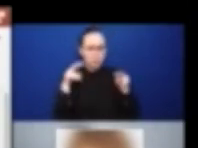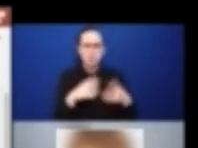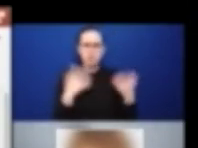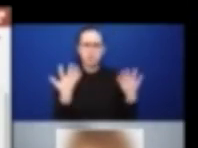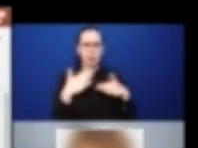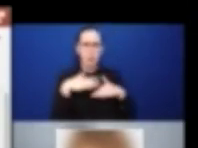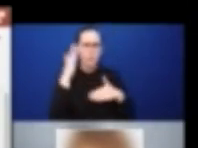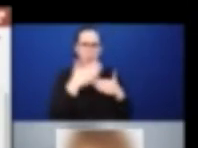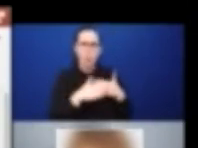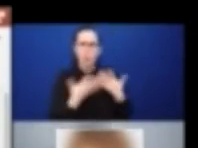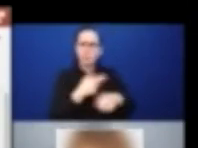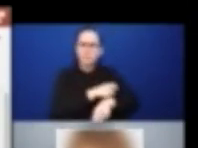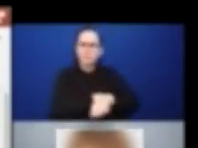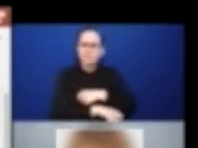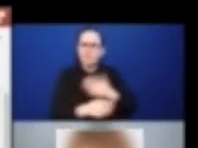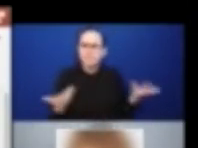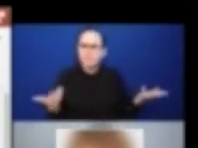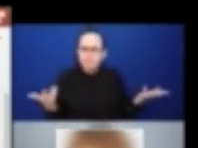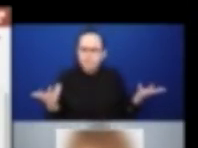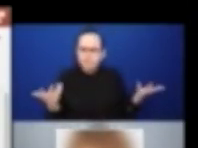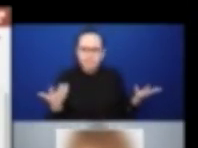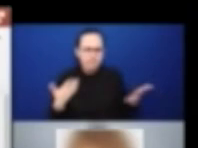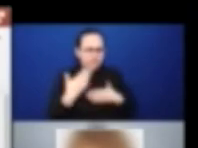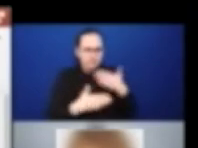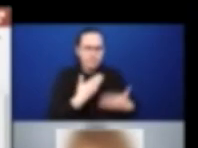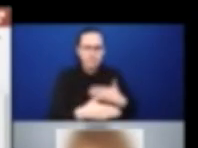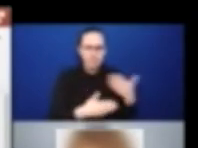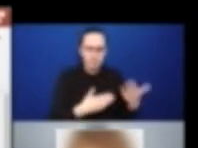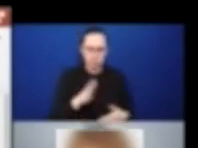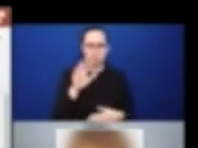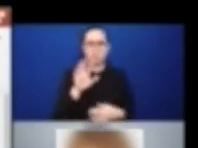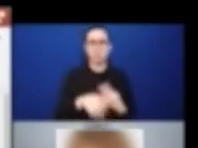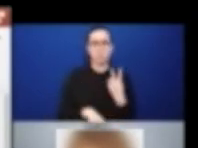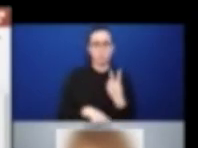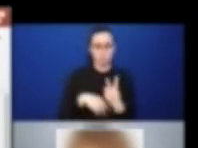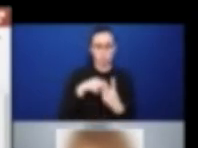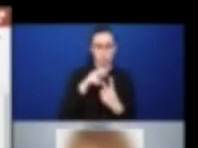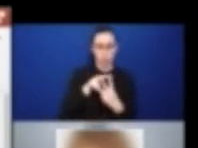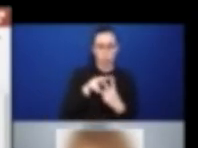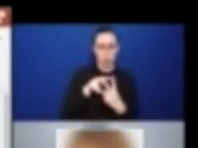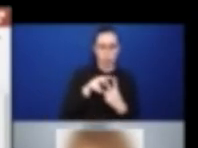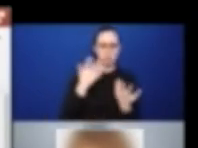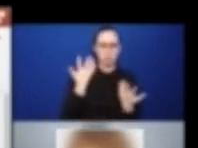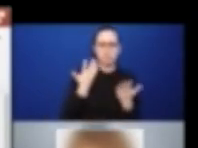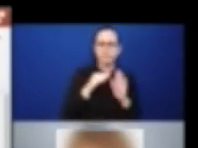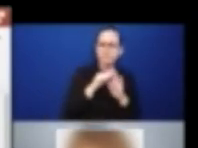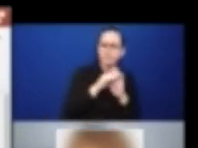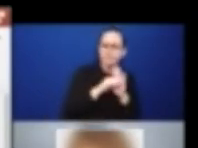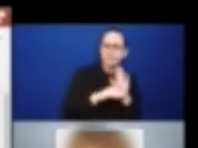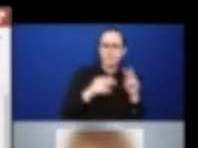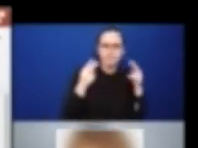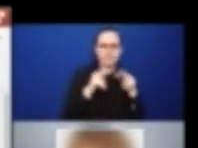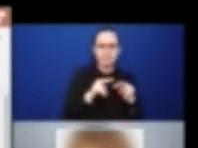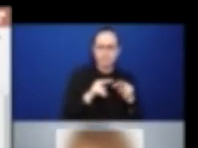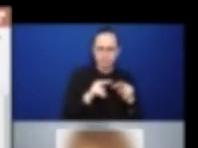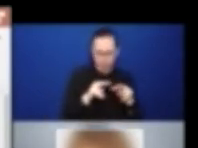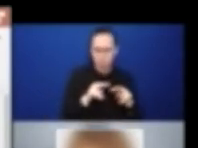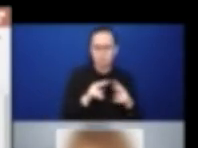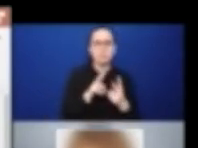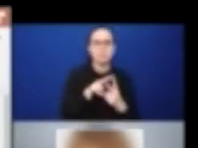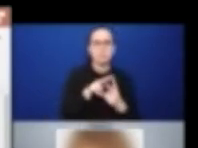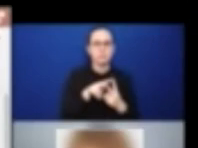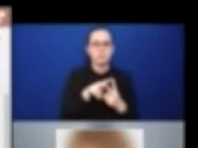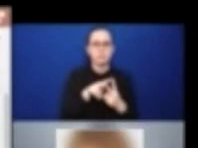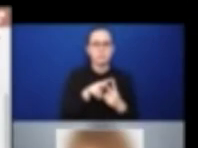highlight today is actually two different new initiatives, ongoing initiatives. One being early learning